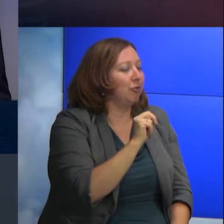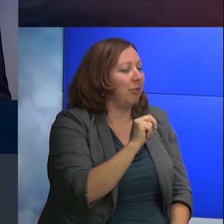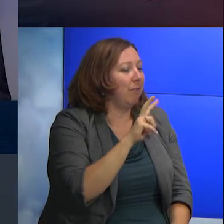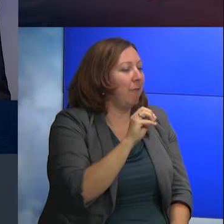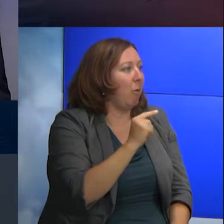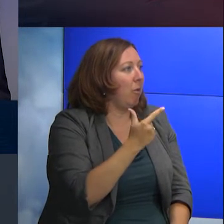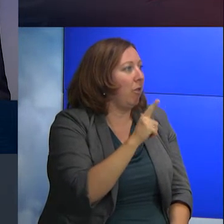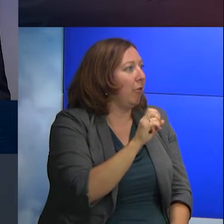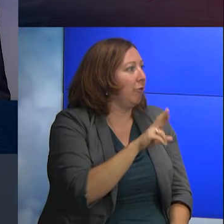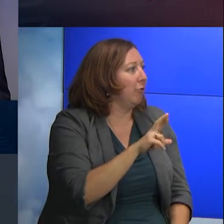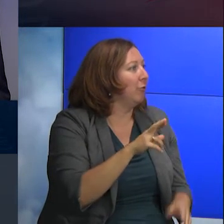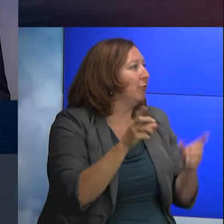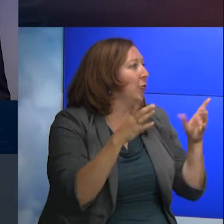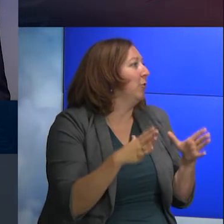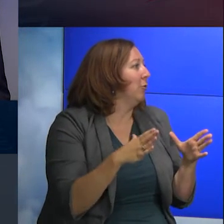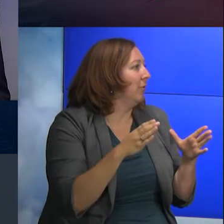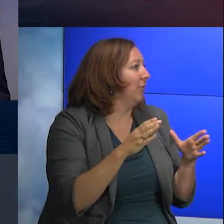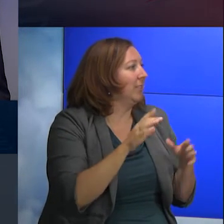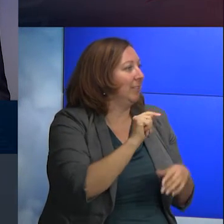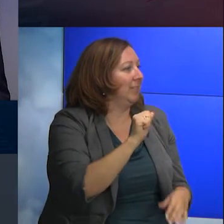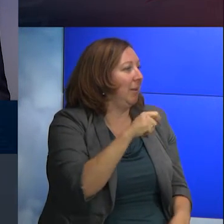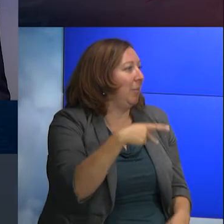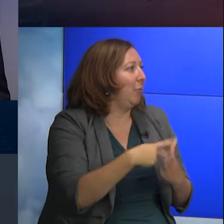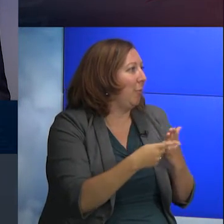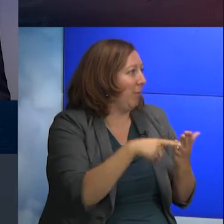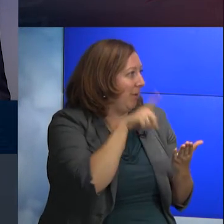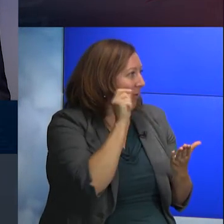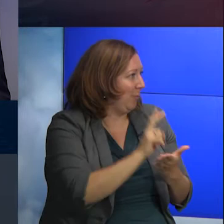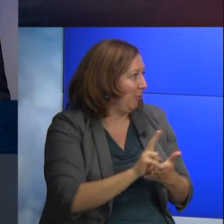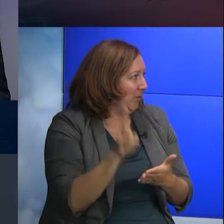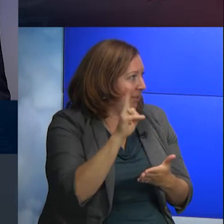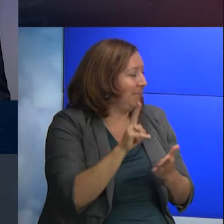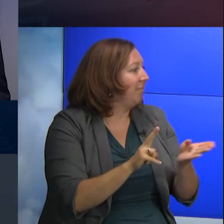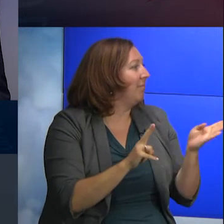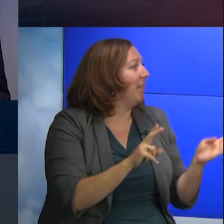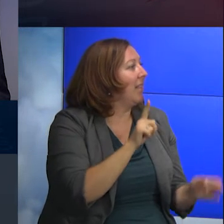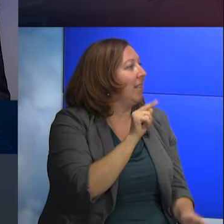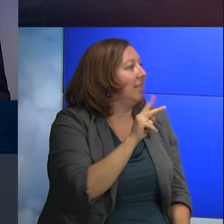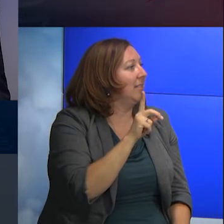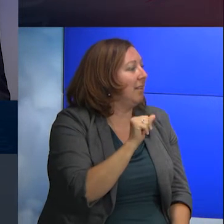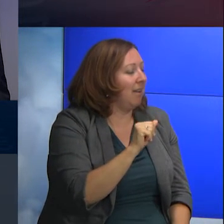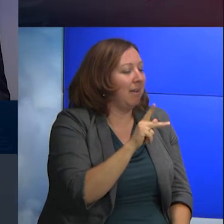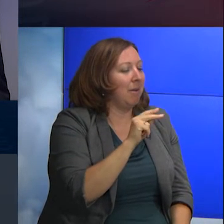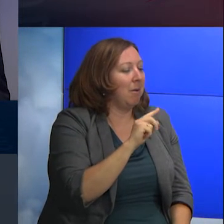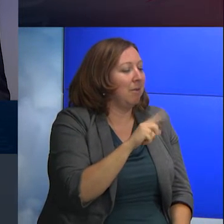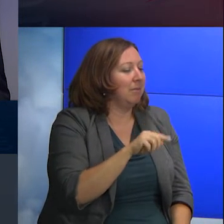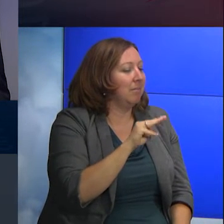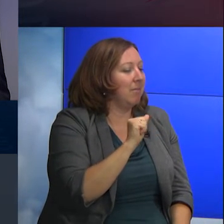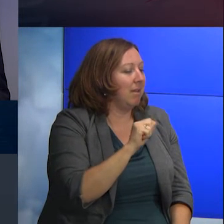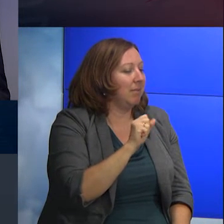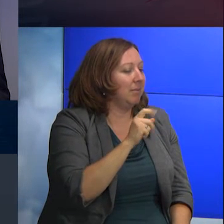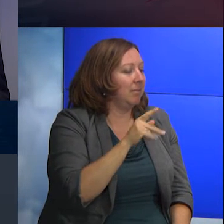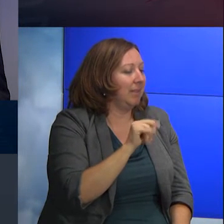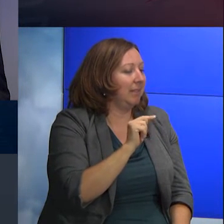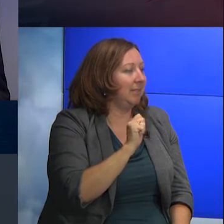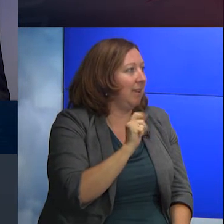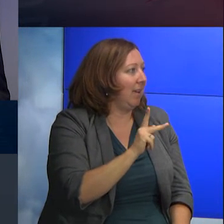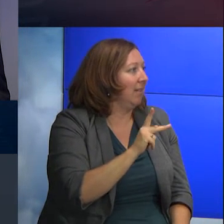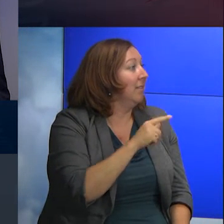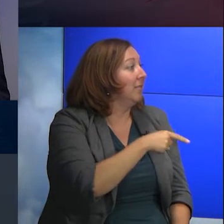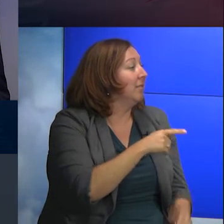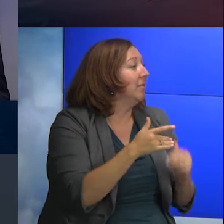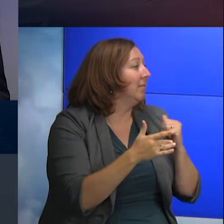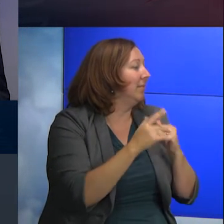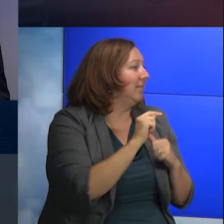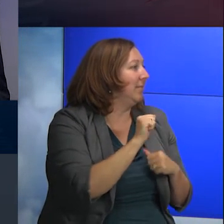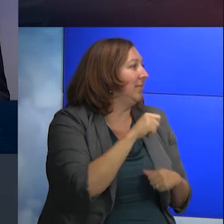Technology Access Program at Gallaudet University. Also with us is Linda Cosmo-Speedtech, a Technology Access Program